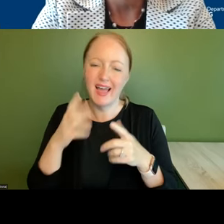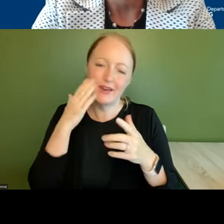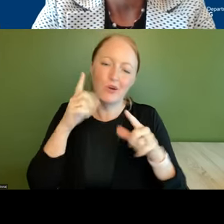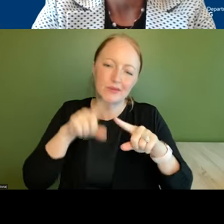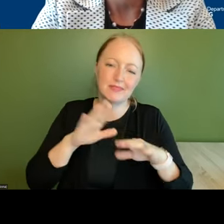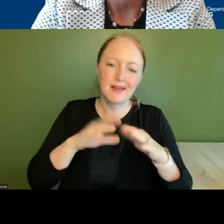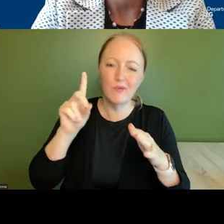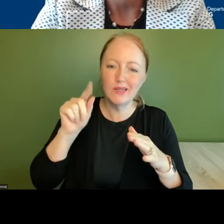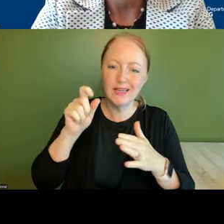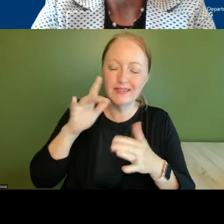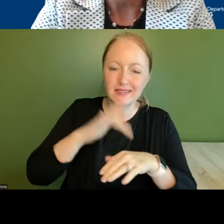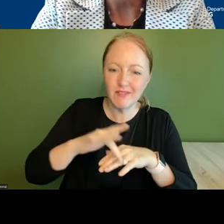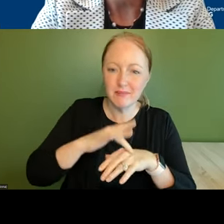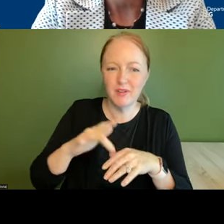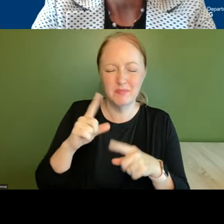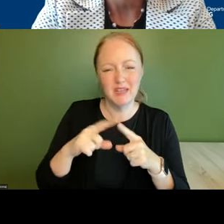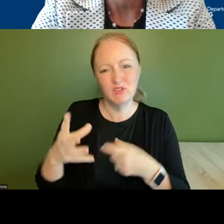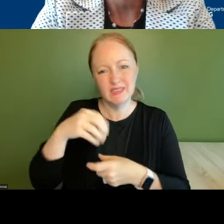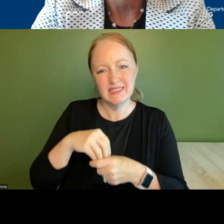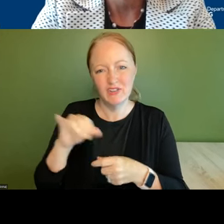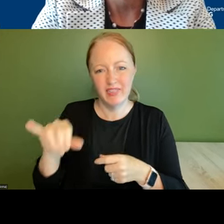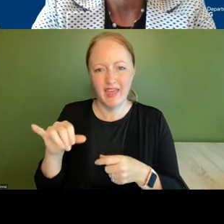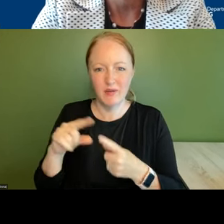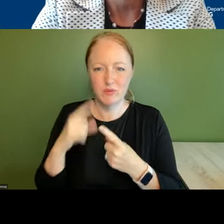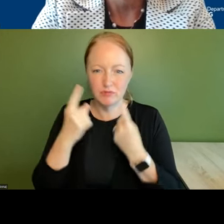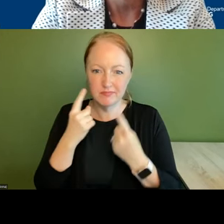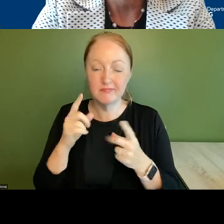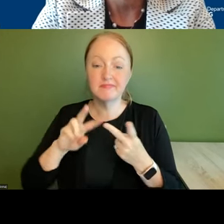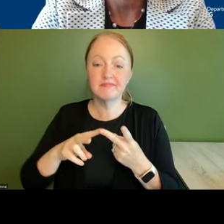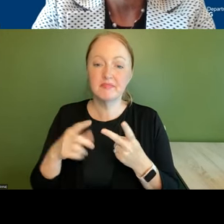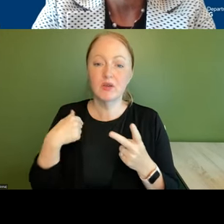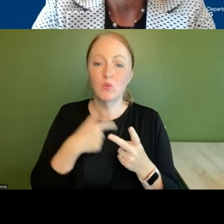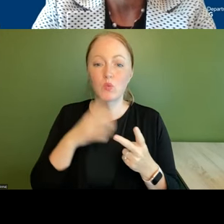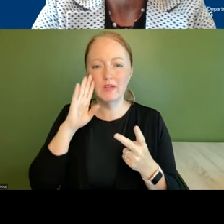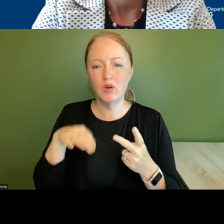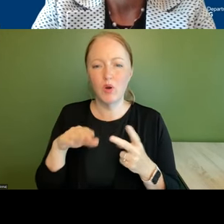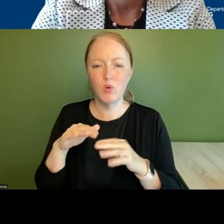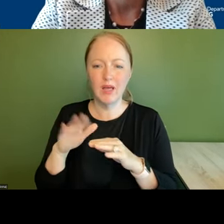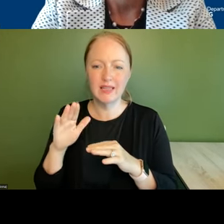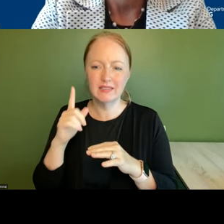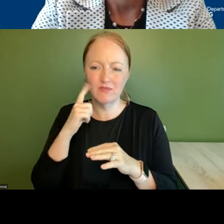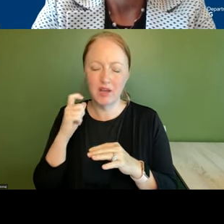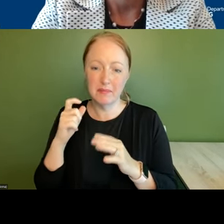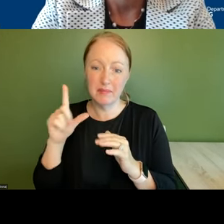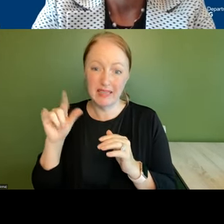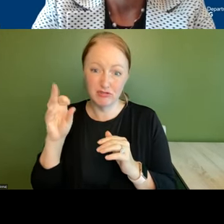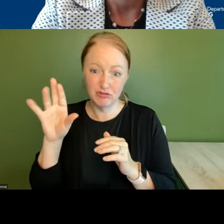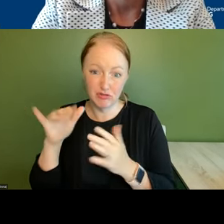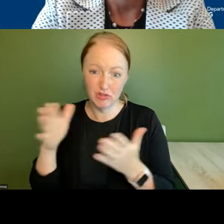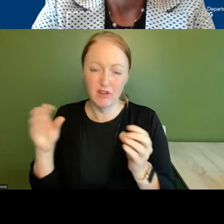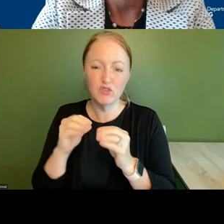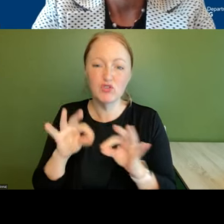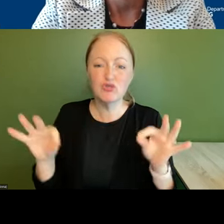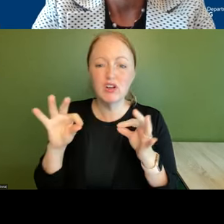available but uh if you could take that into account secondly uh we know at least from the extent literature that there's a few critical